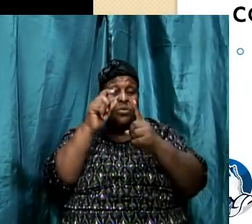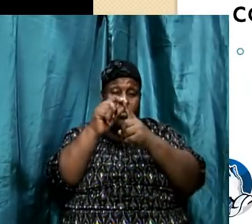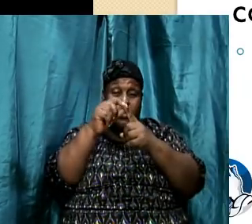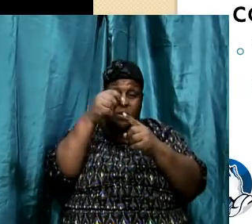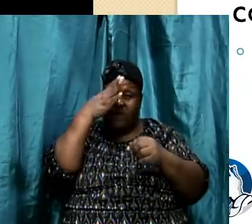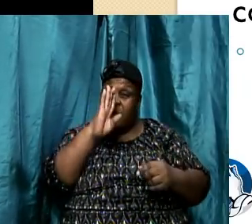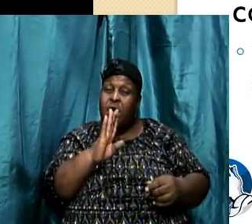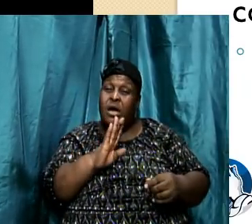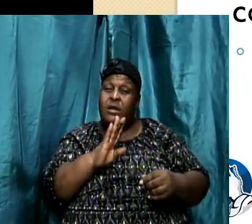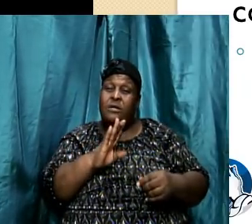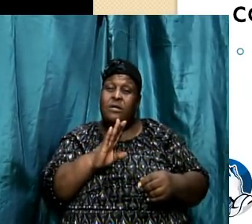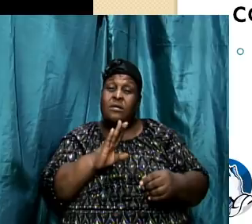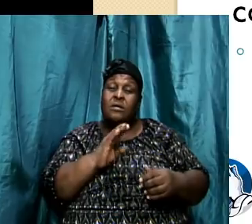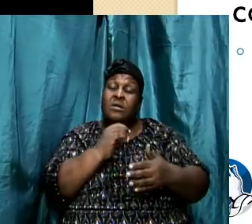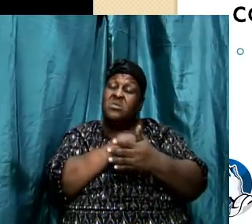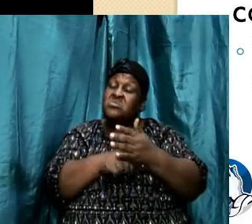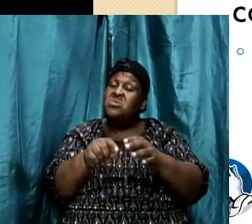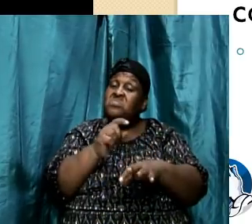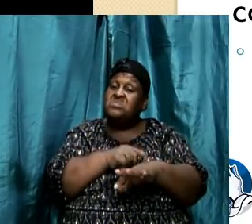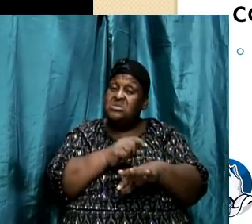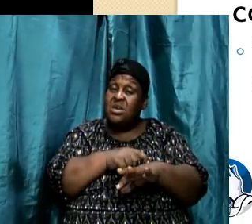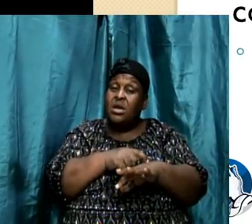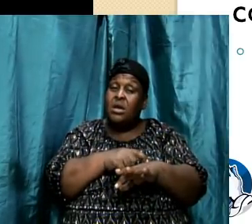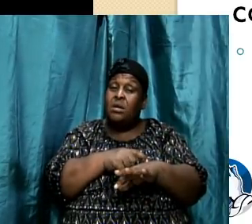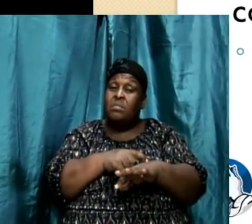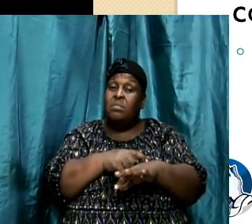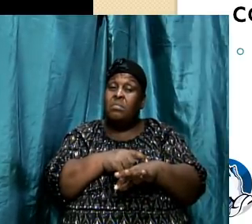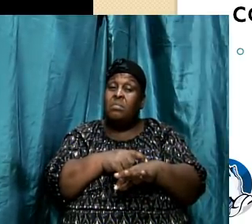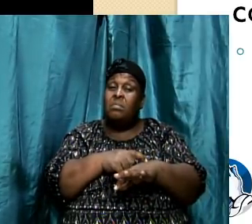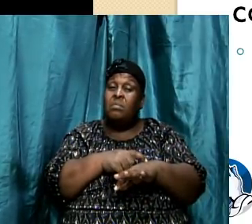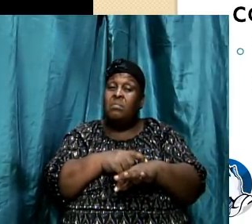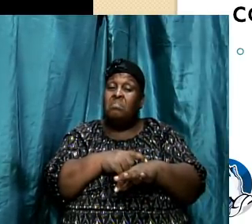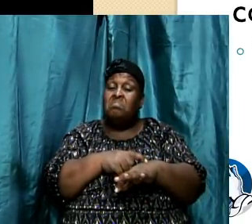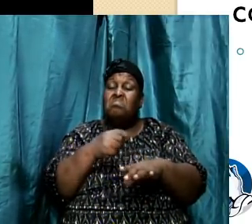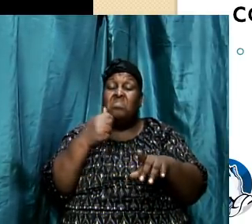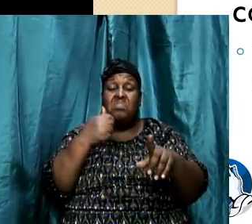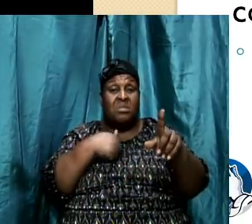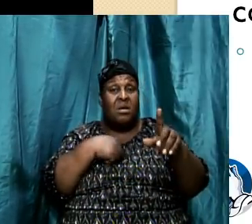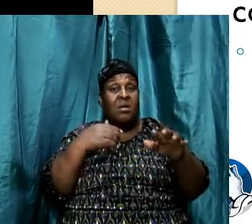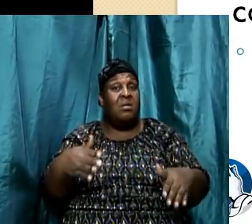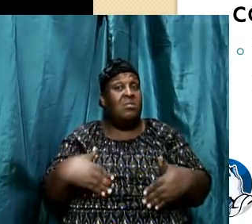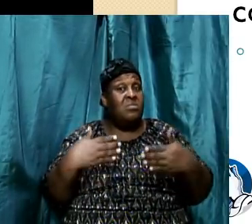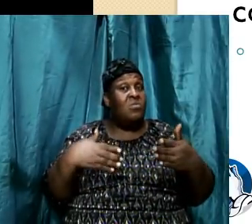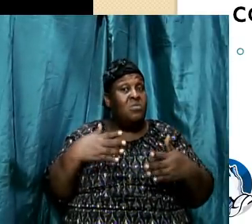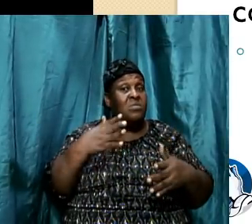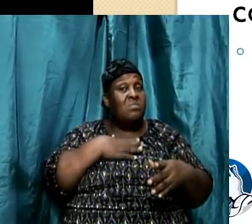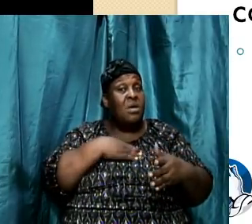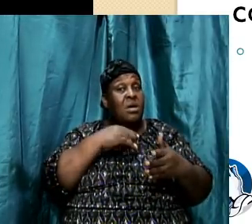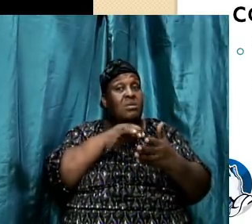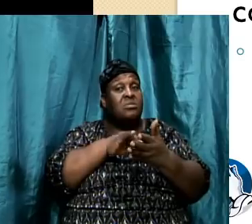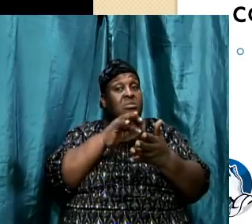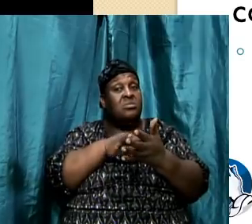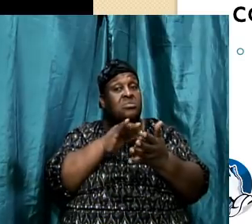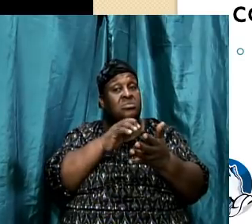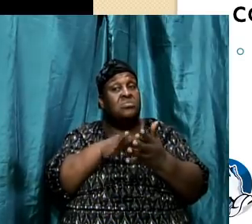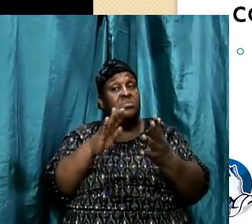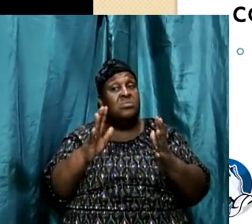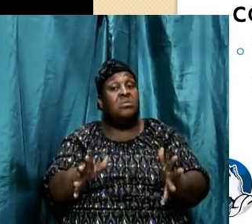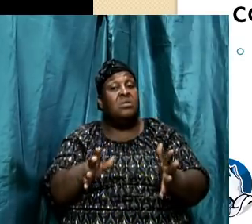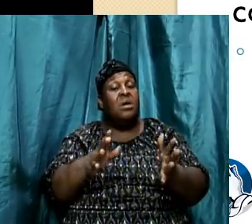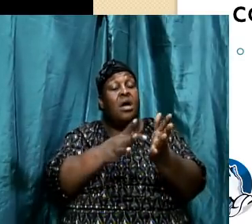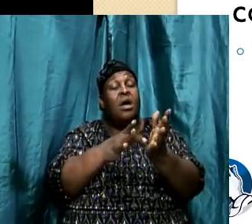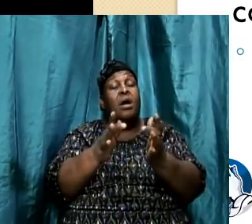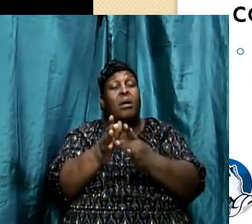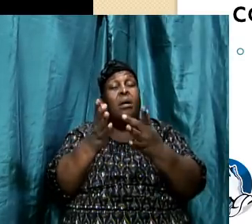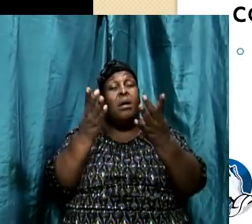Sometimes if you need, forget to, I encourage my students to get a Bible concordance